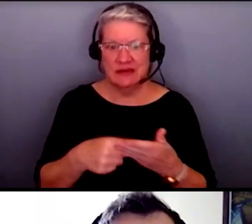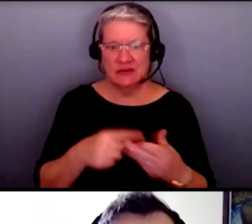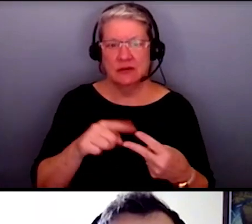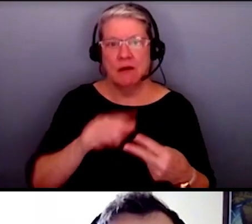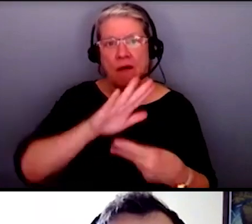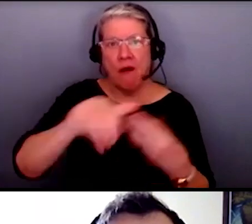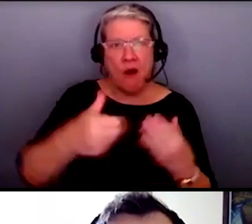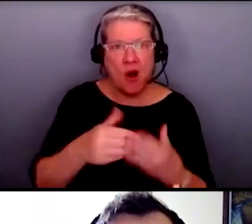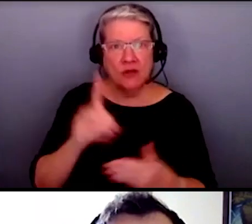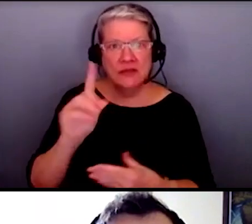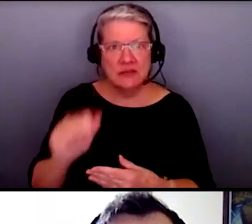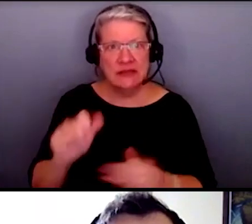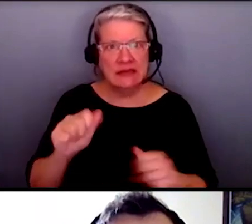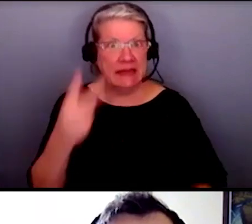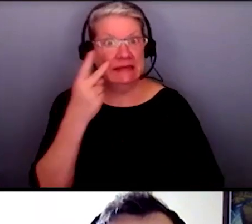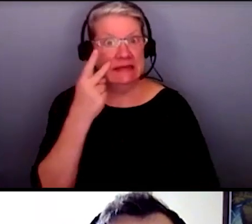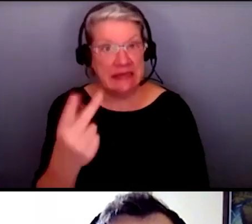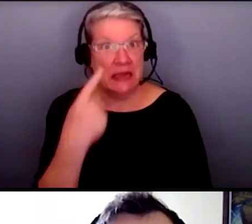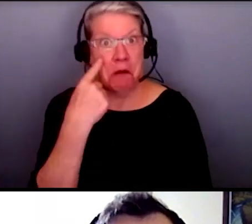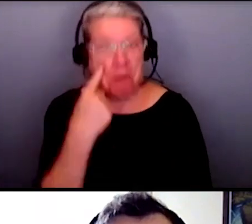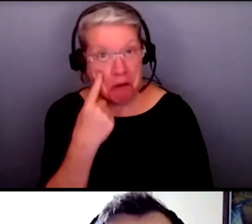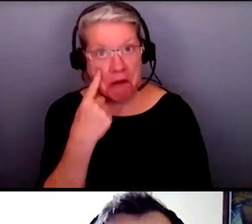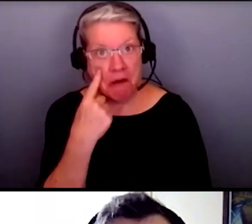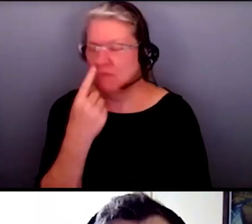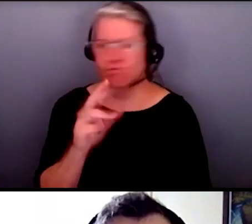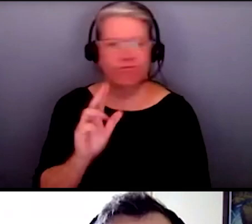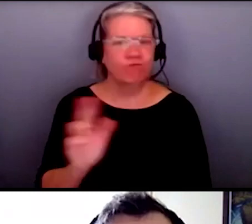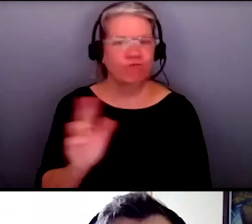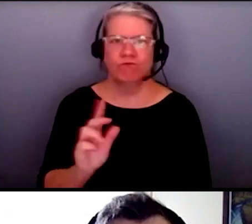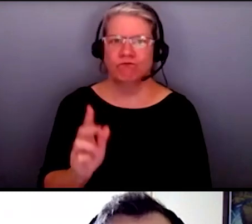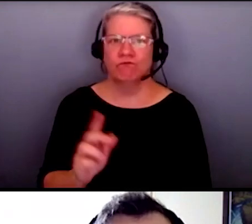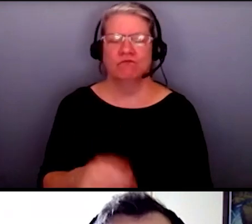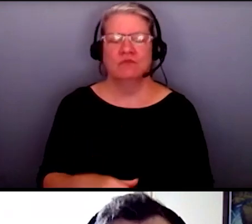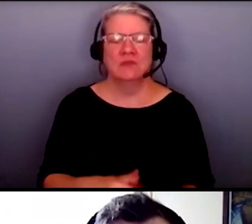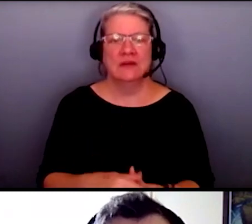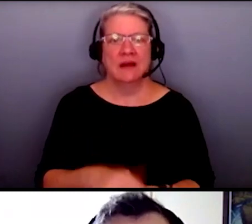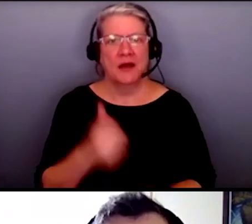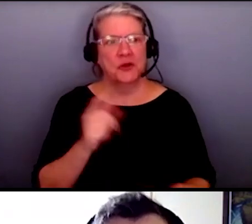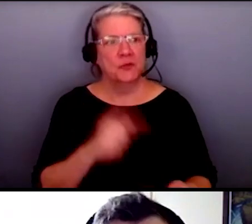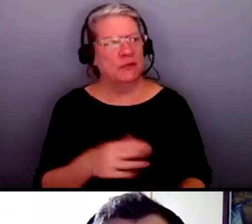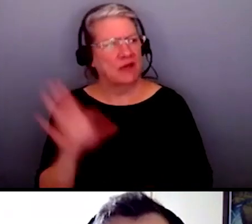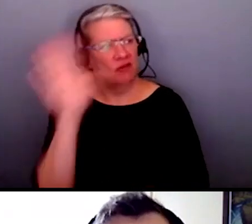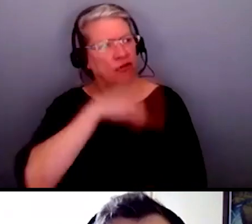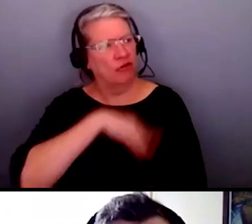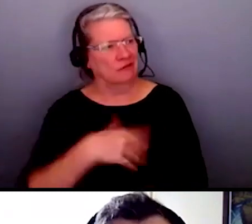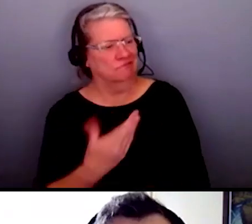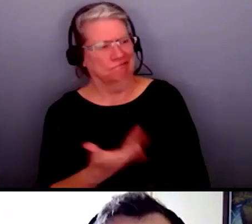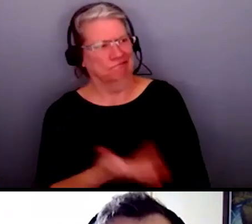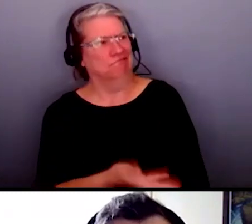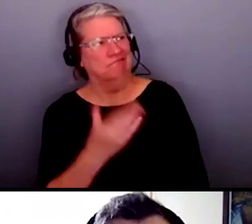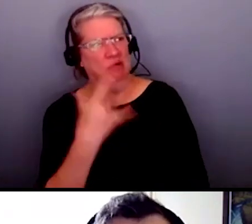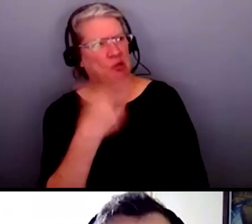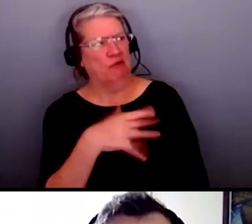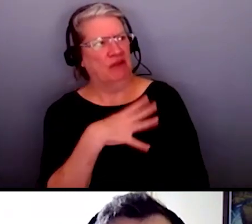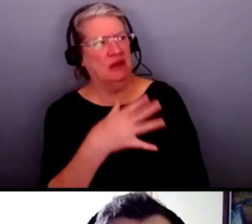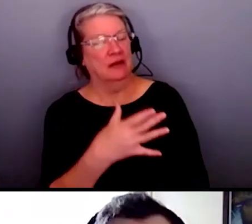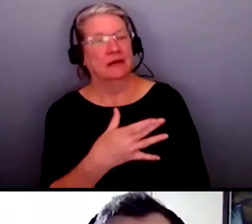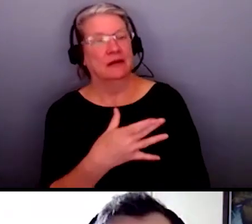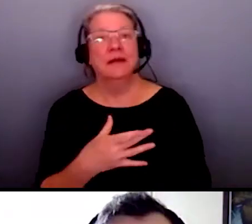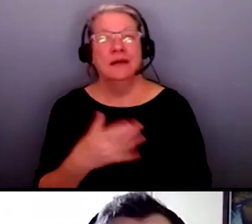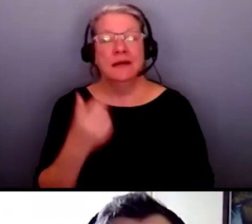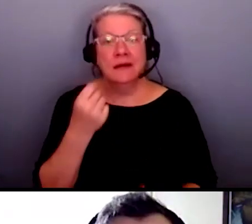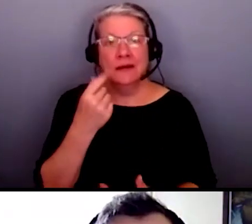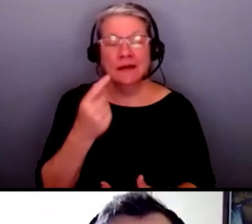disabilities are visible and clearly um obvious to individuals um so um for example um in our